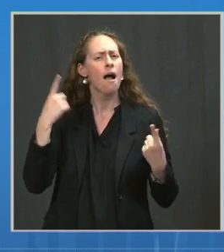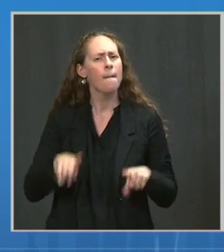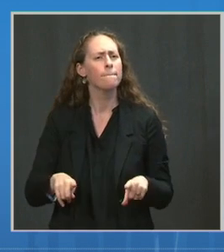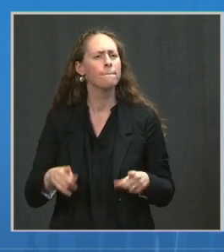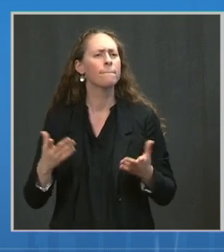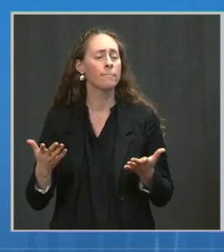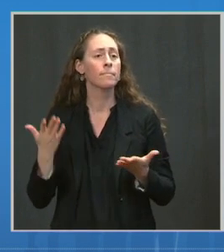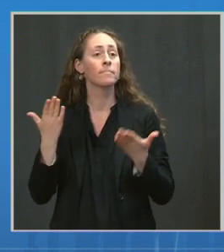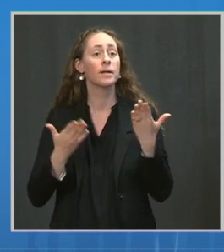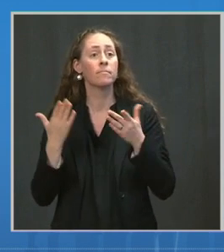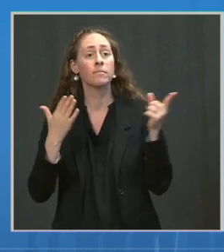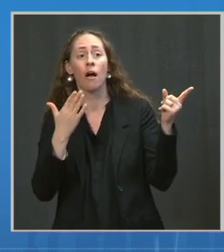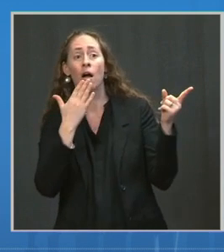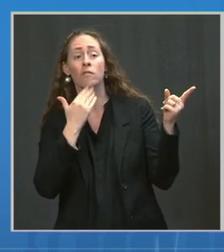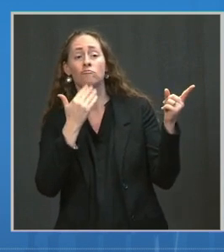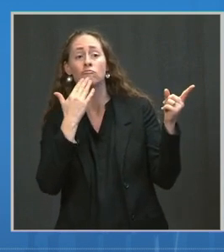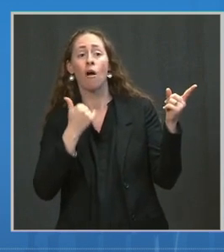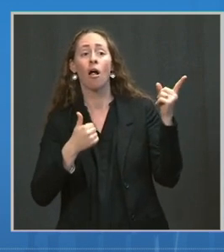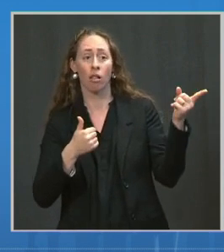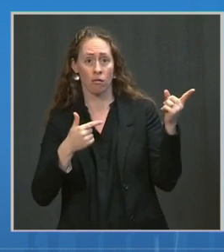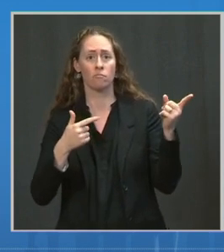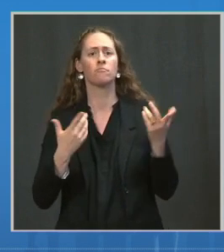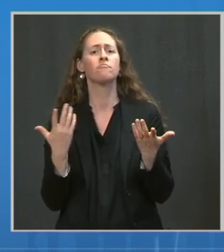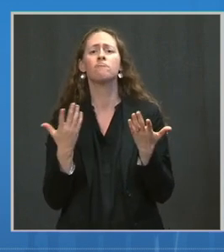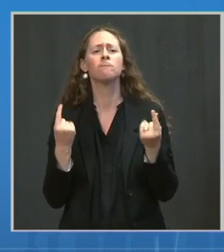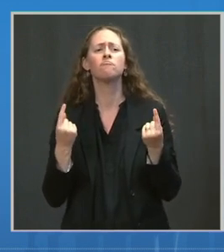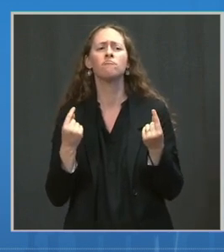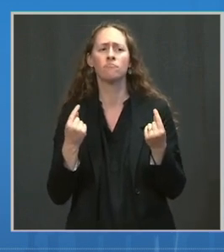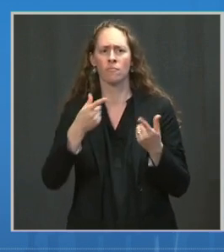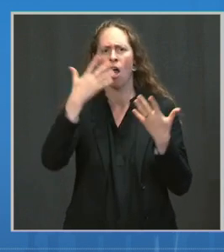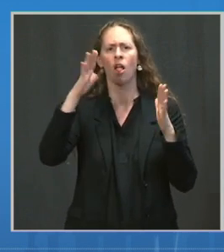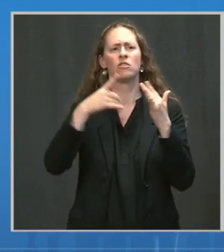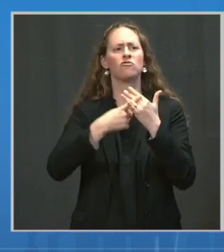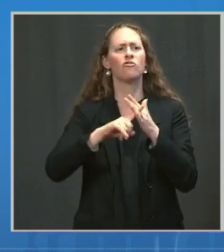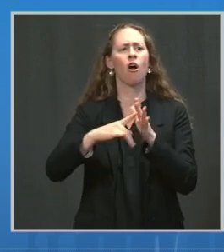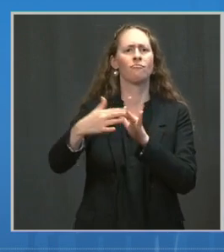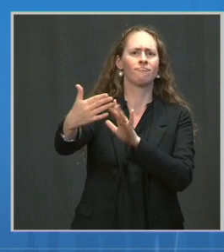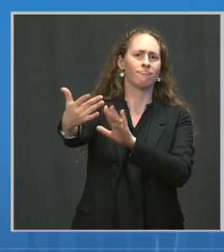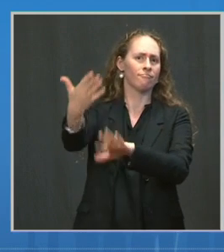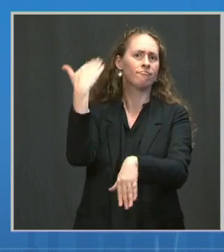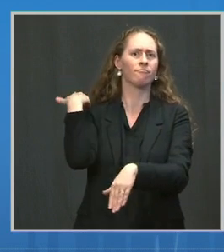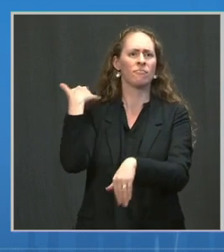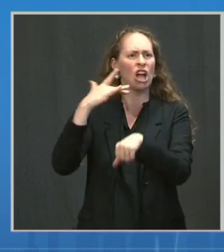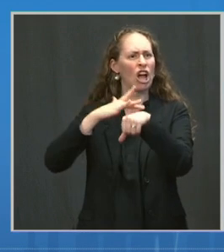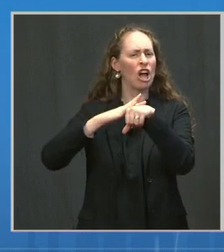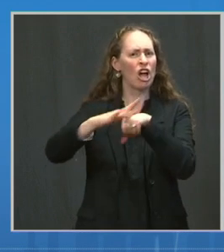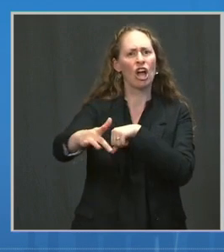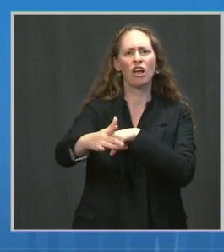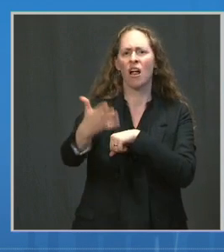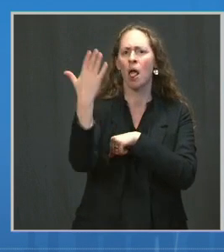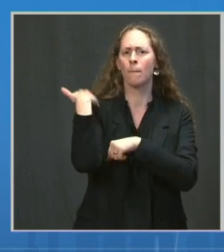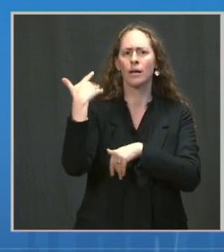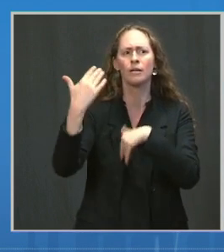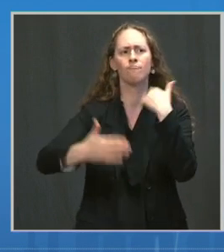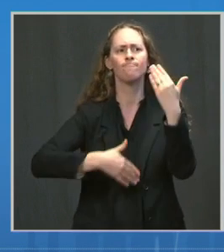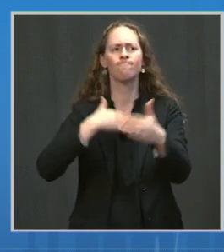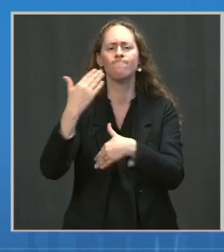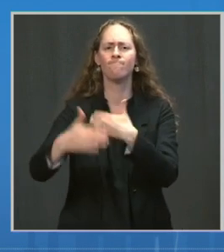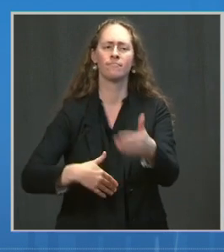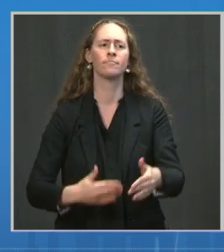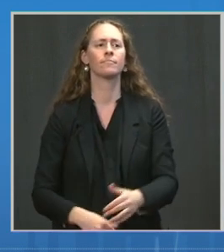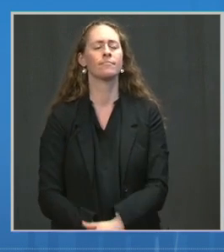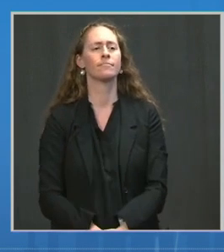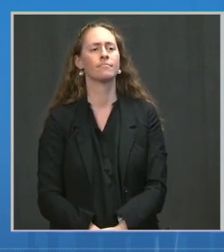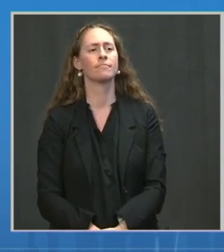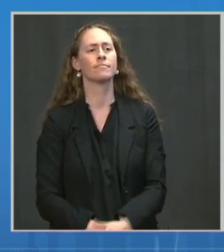has started their vaccination program before the other countries. So you're seeing a little bit down the pike from the